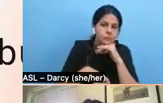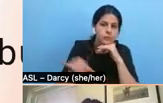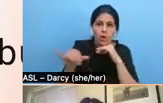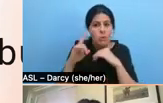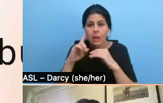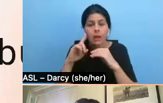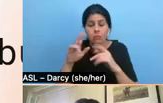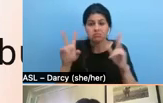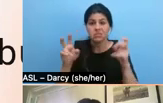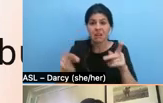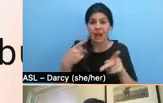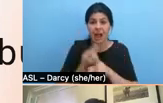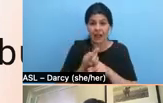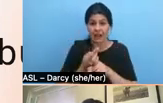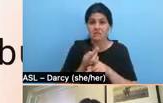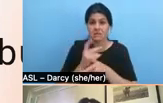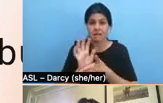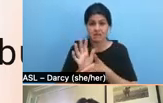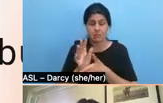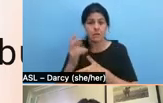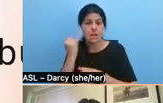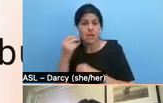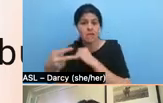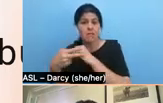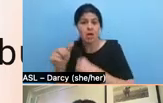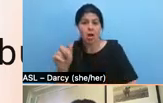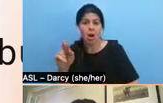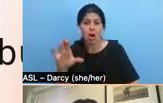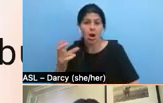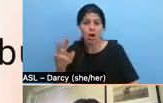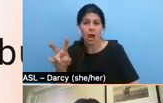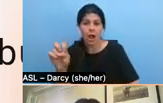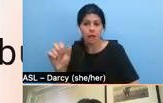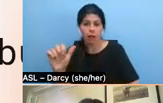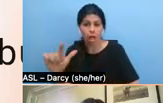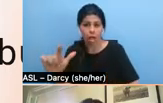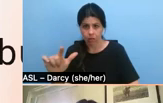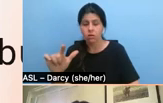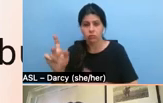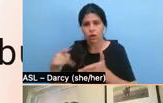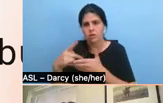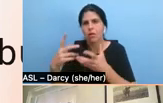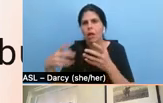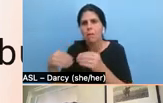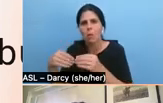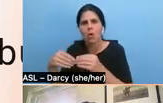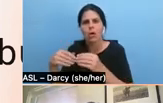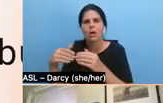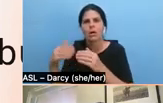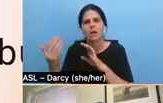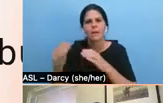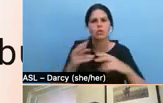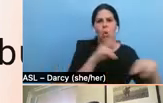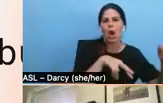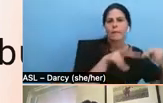an archival project is going to cost a lot more than say an observational film. Um, a feature is going to